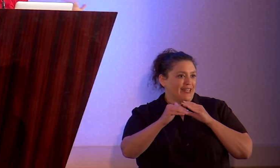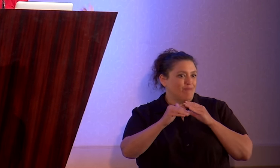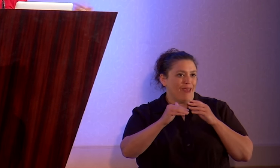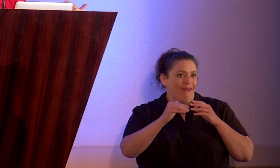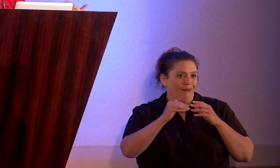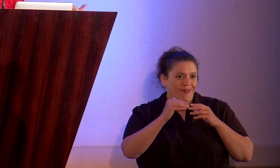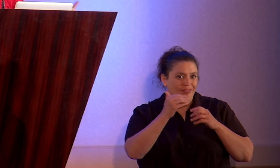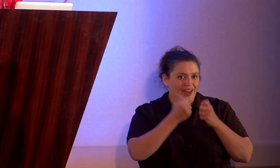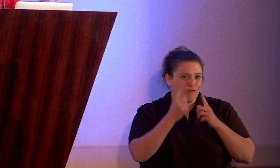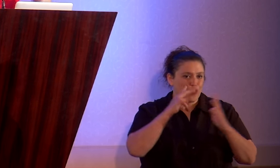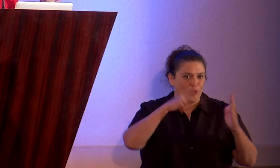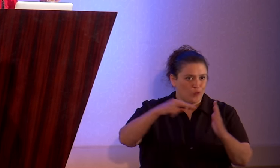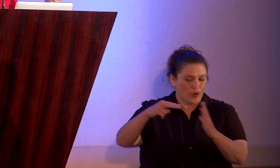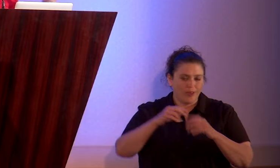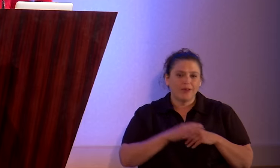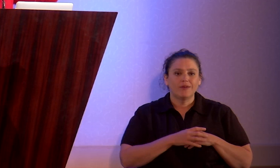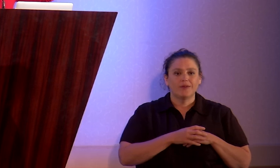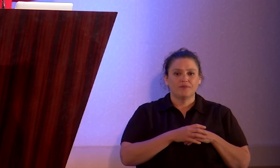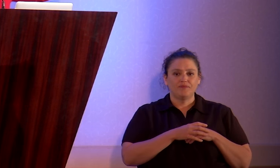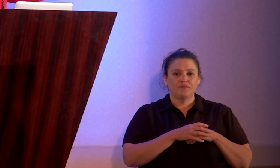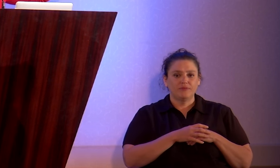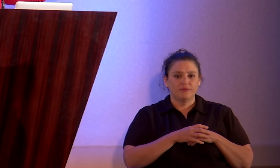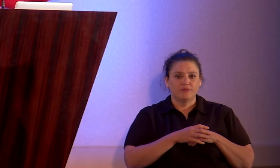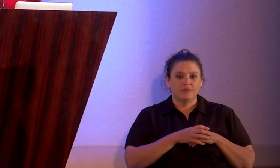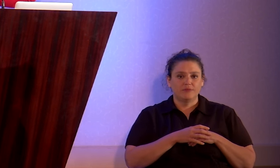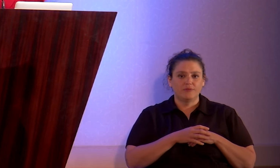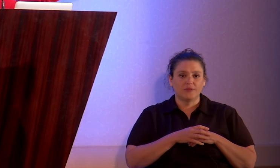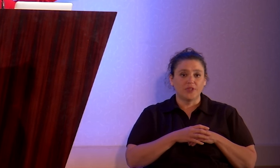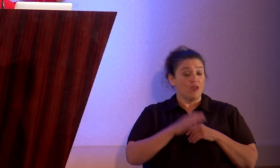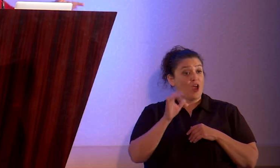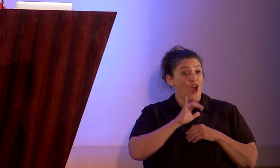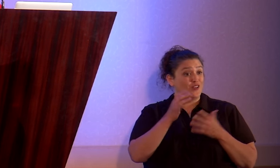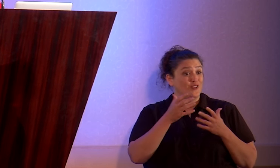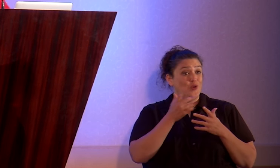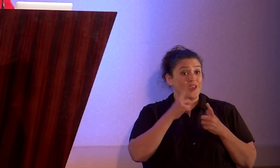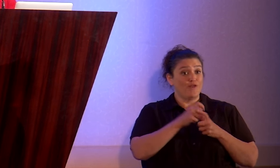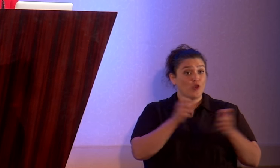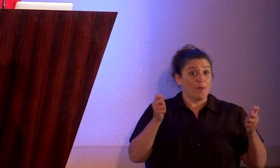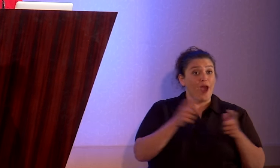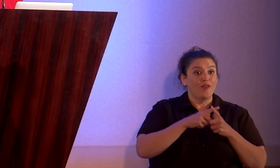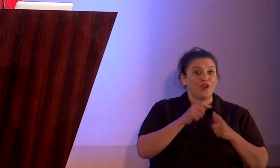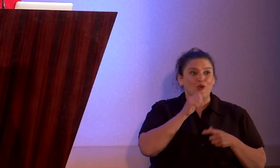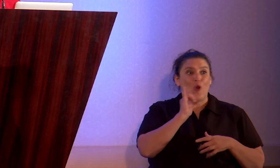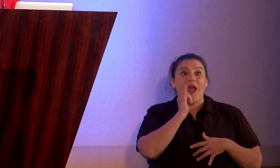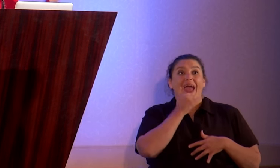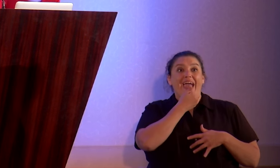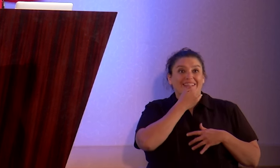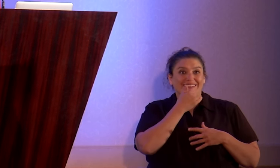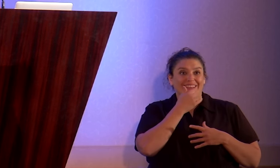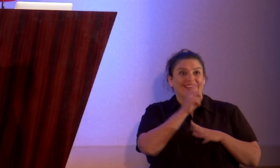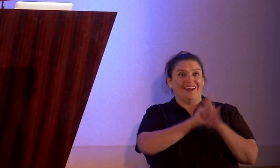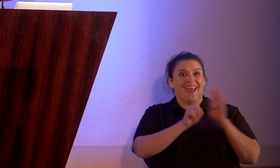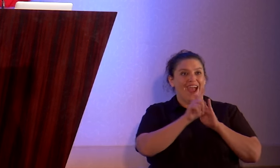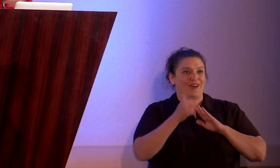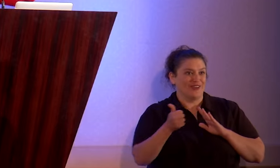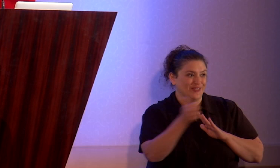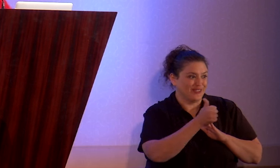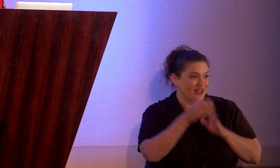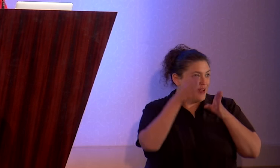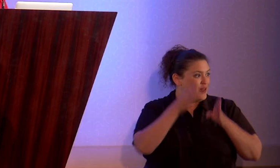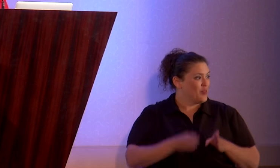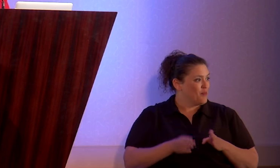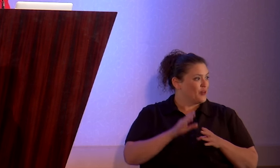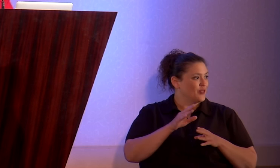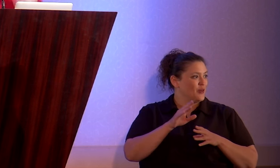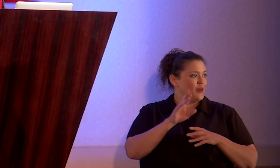Also, the longer you wait to come out, the greater your chances of accidentally outing yourself. I've seen those stories, you know, the person who hit reply all on their